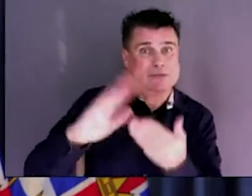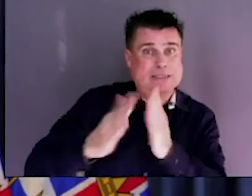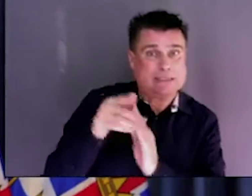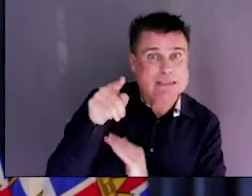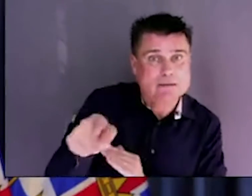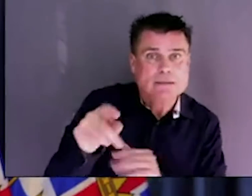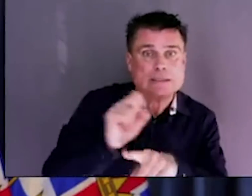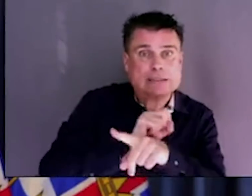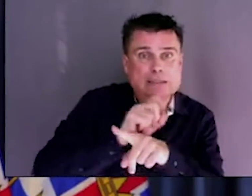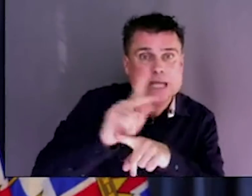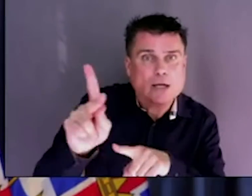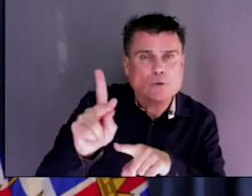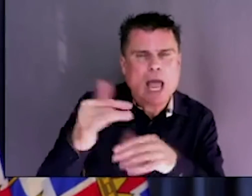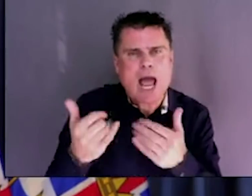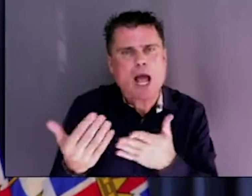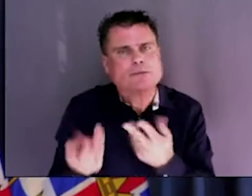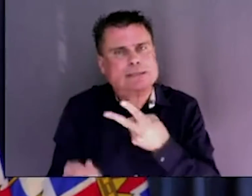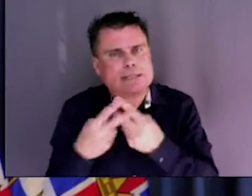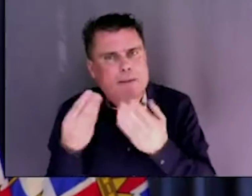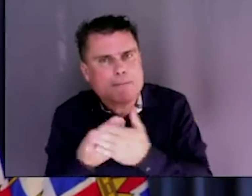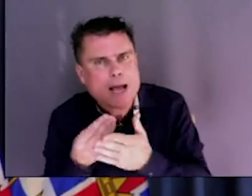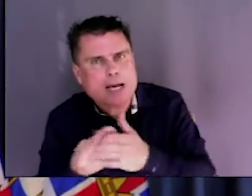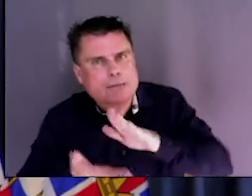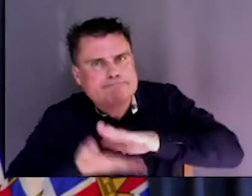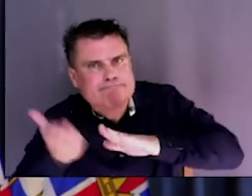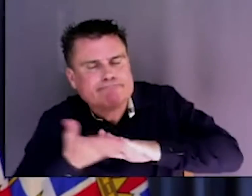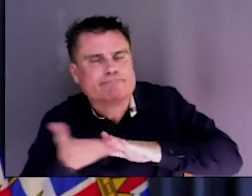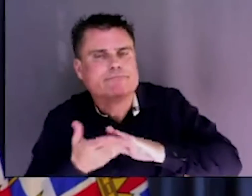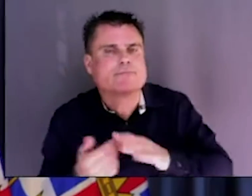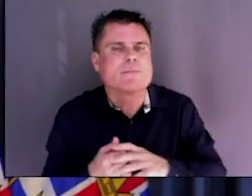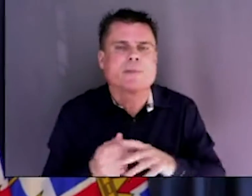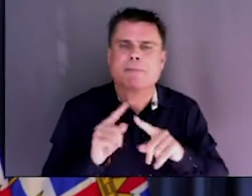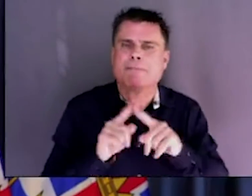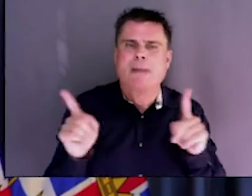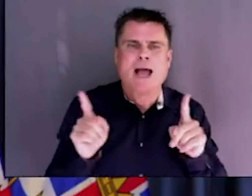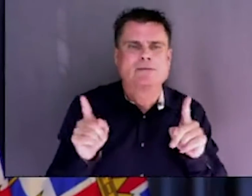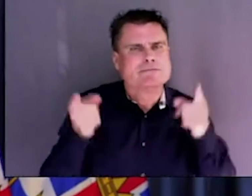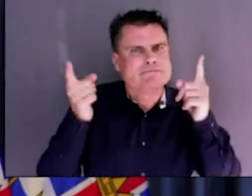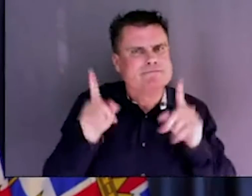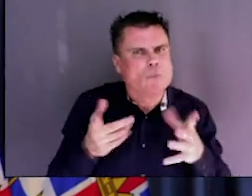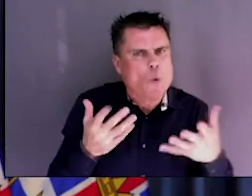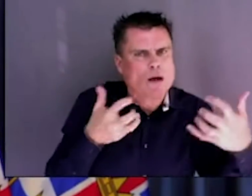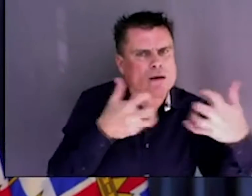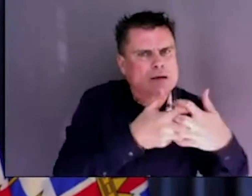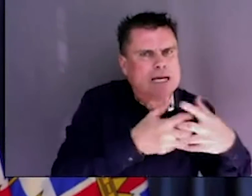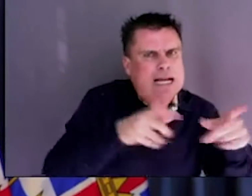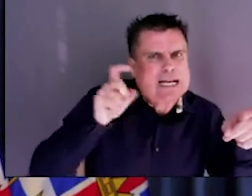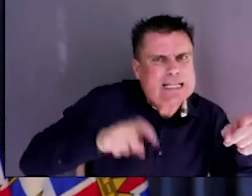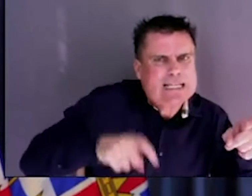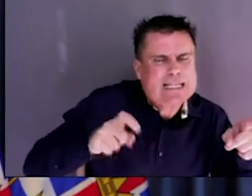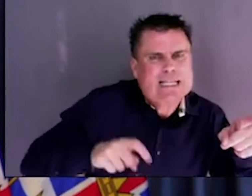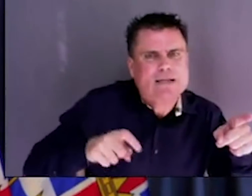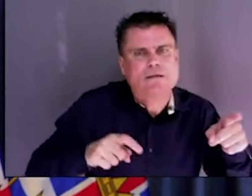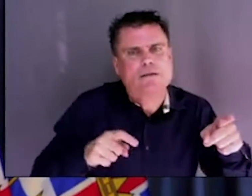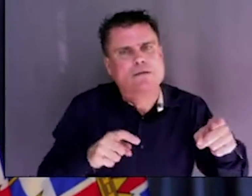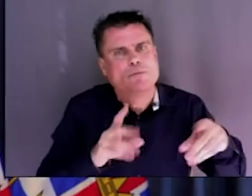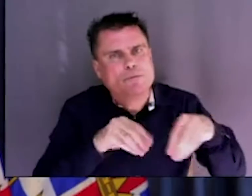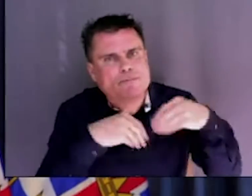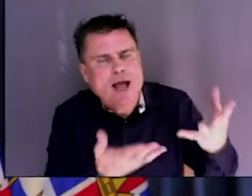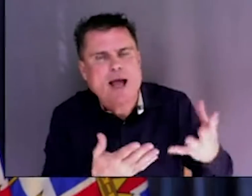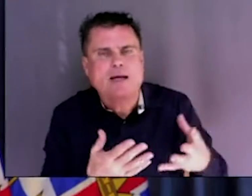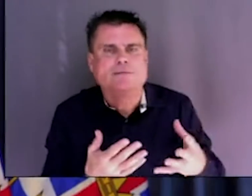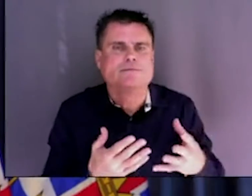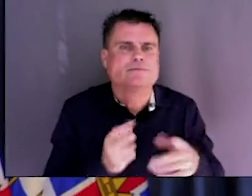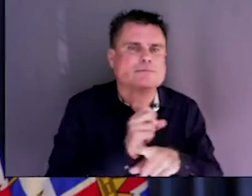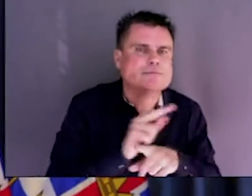also ensure that it was meeting our climate change objectives. With respect to moving it to Minister Heyman, this time it was with that